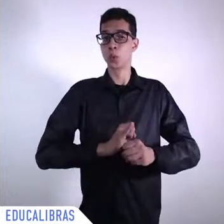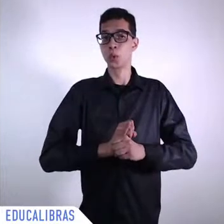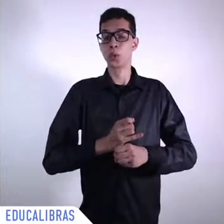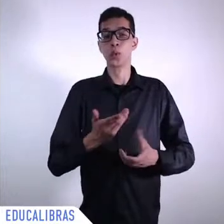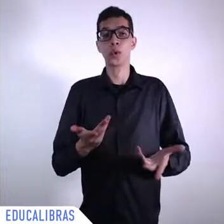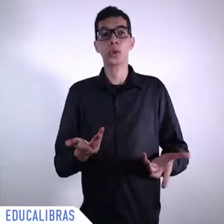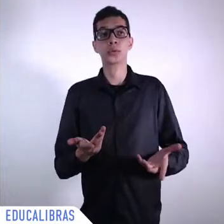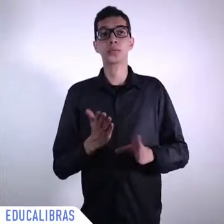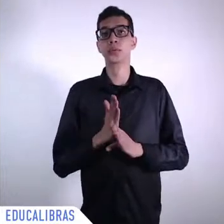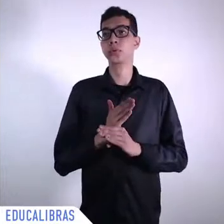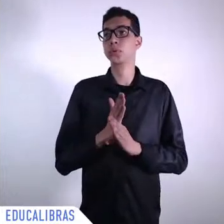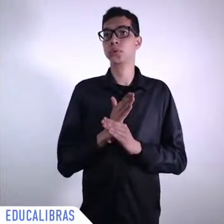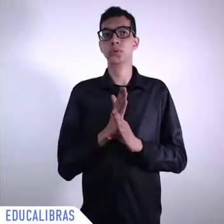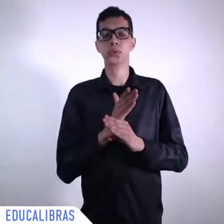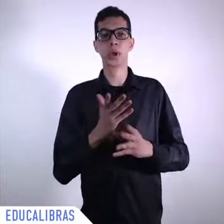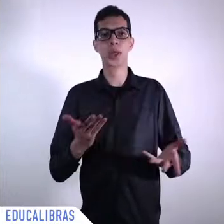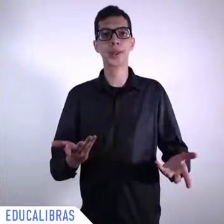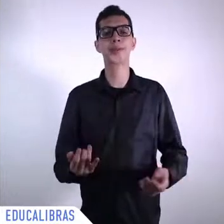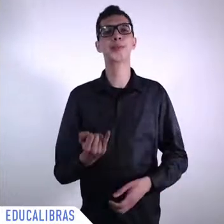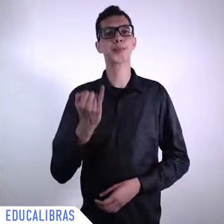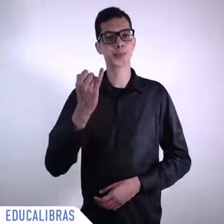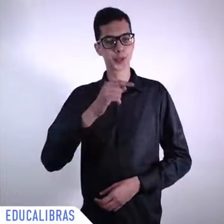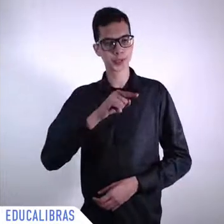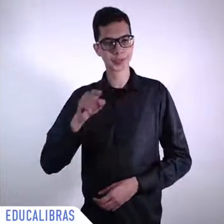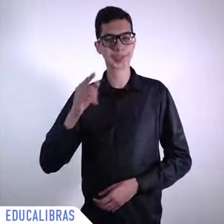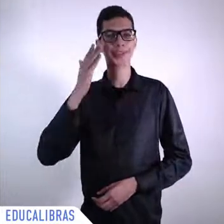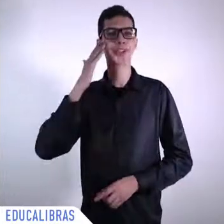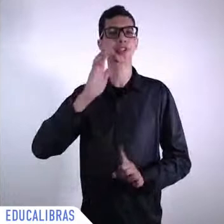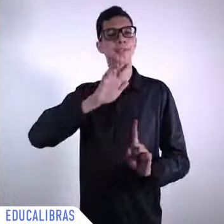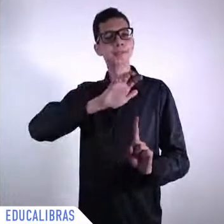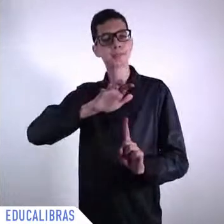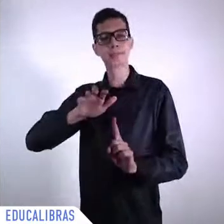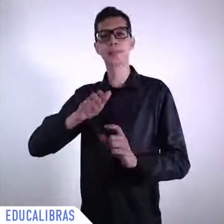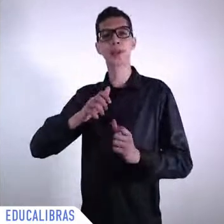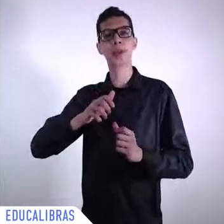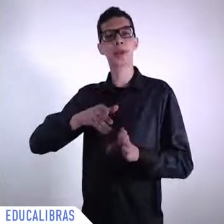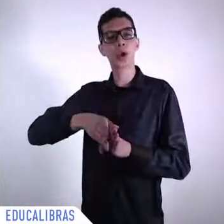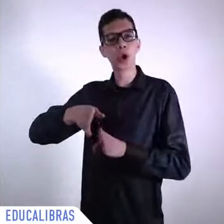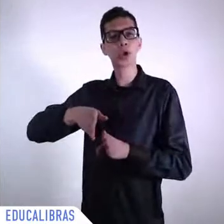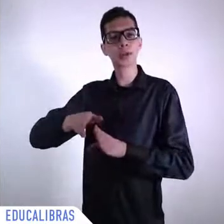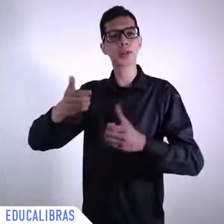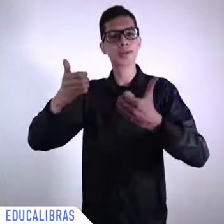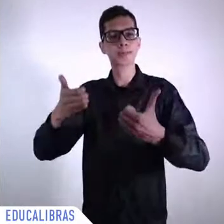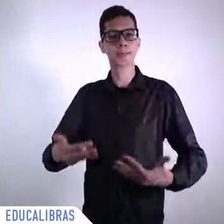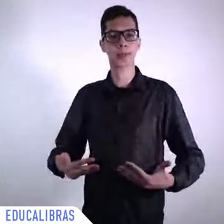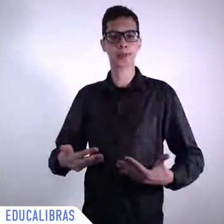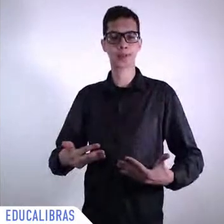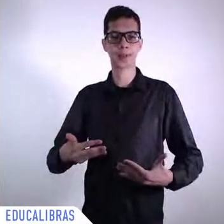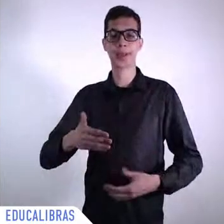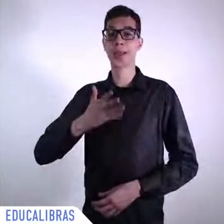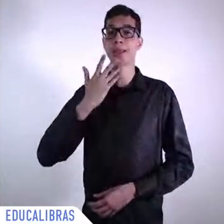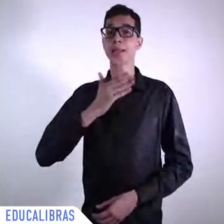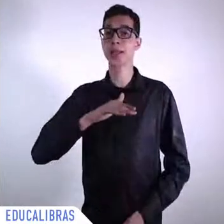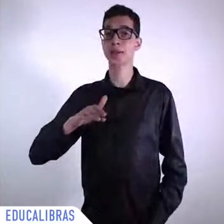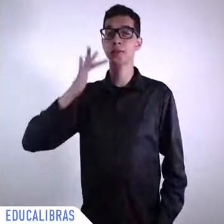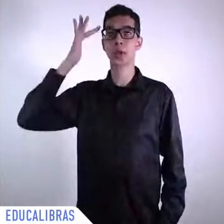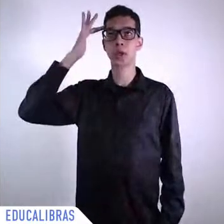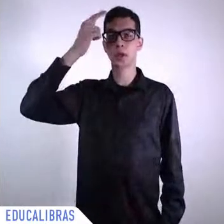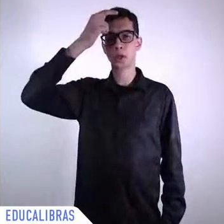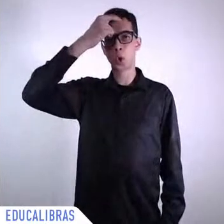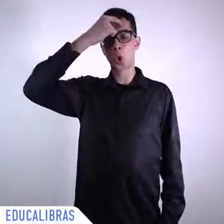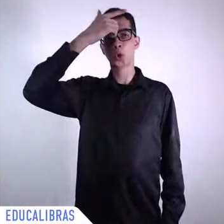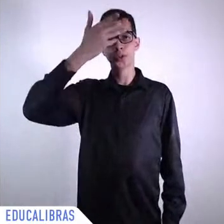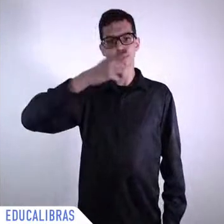the international organization well I think it's on one side of course this is a big